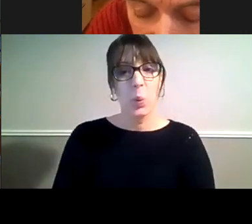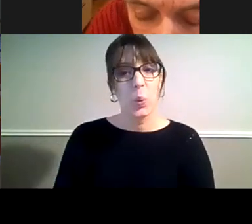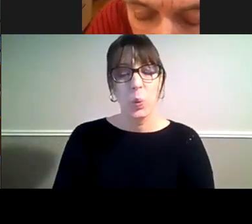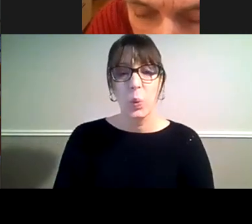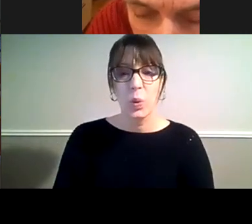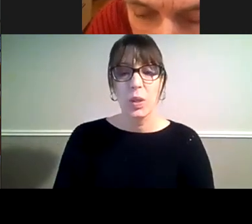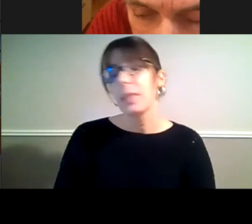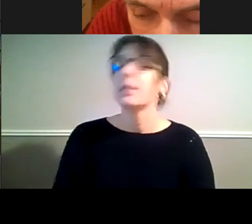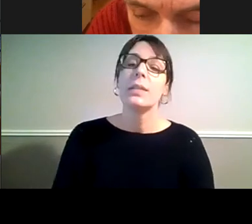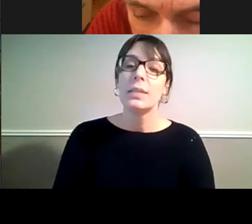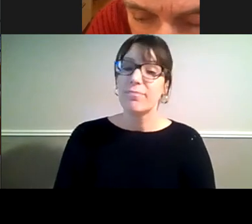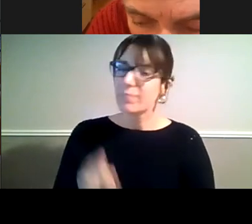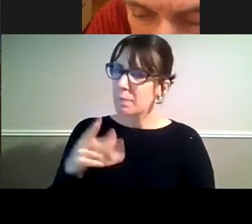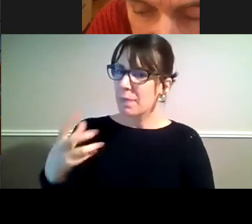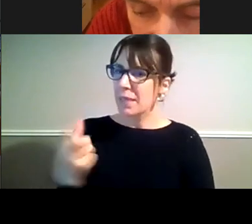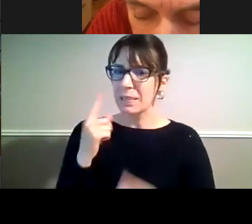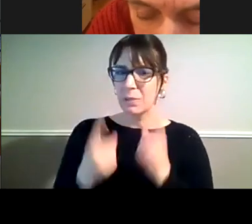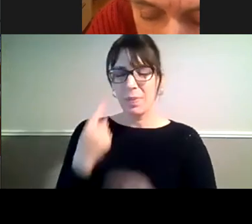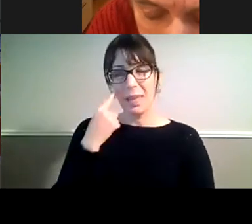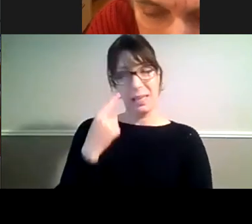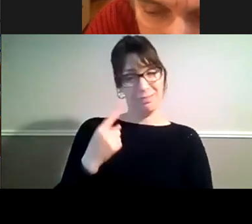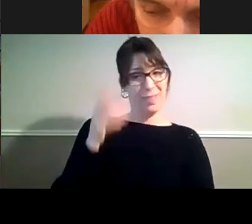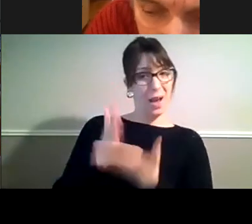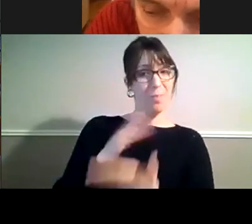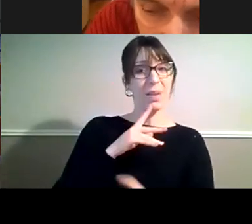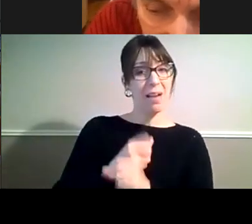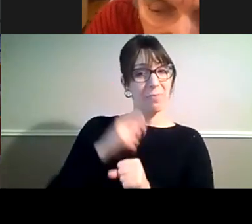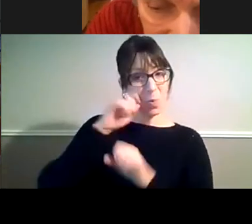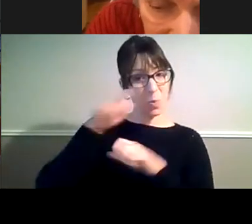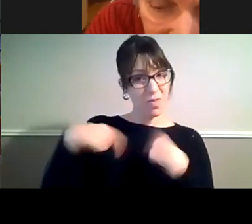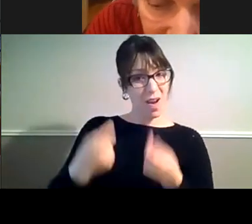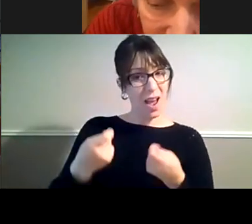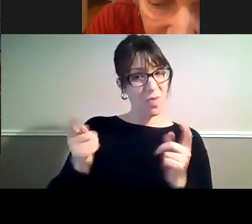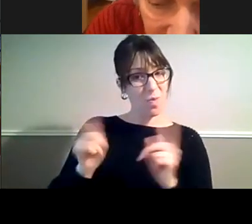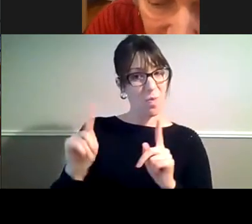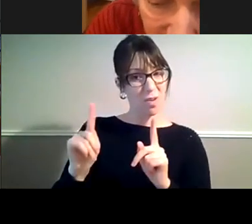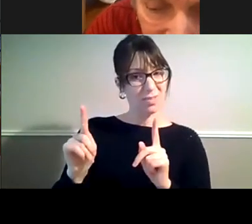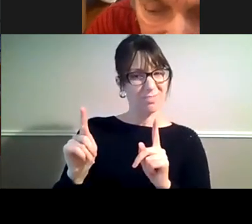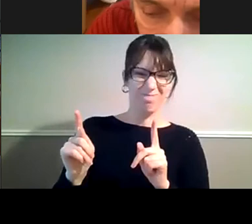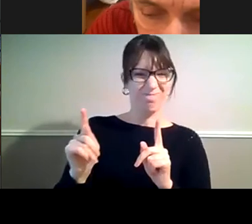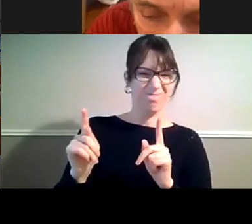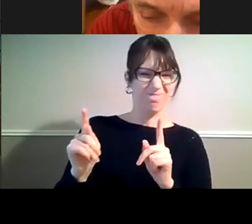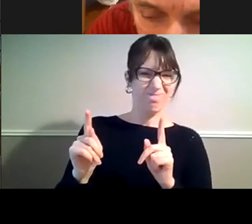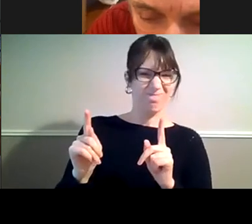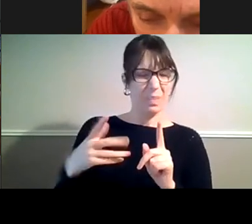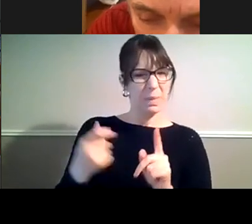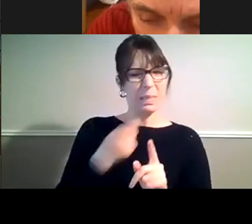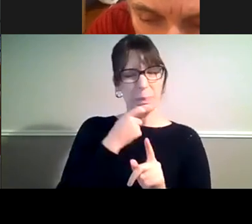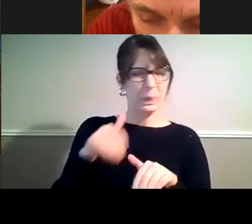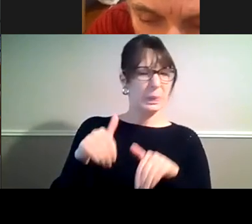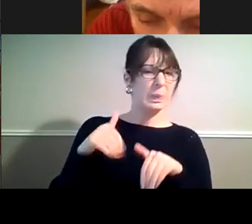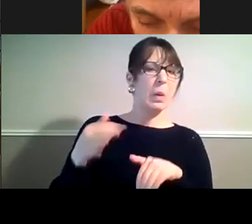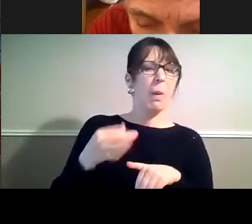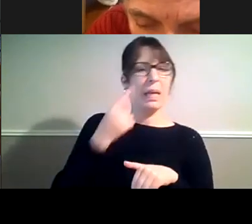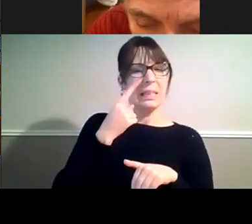you do have to be doubtful as to whether or not government will actually put in place the recommendations from the